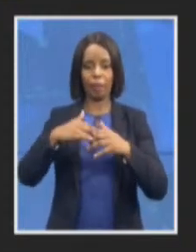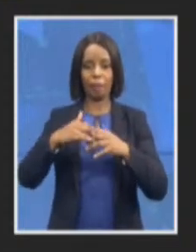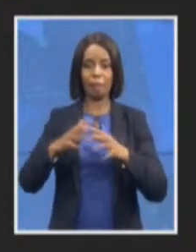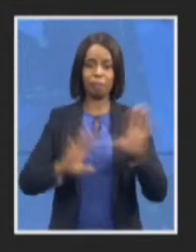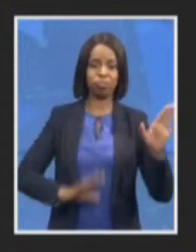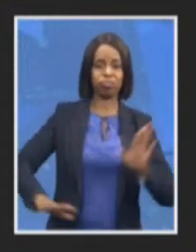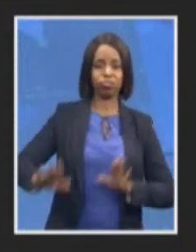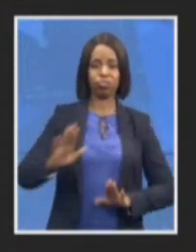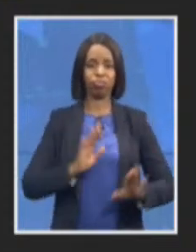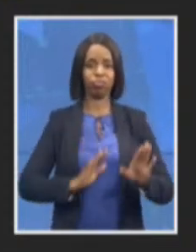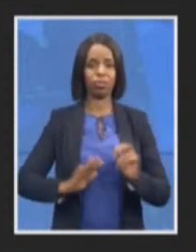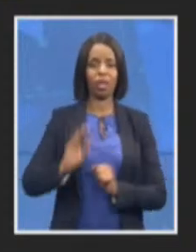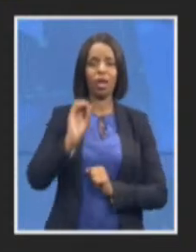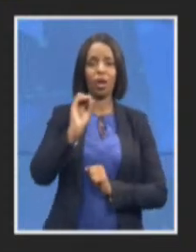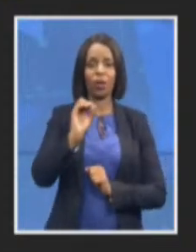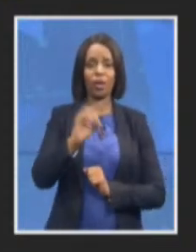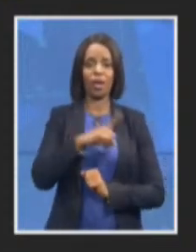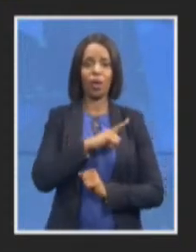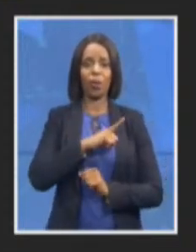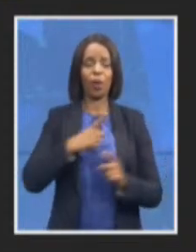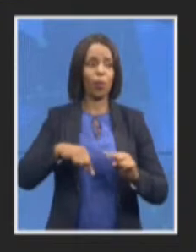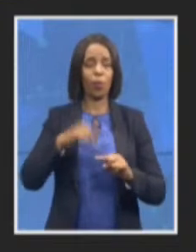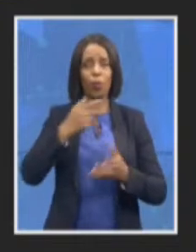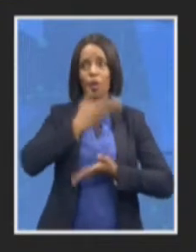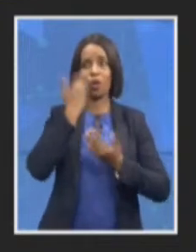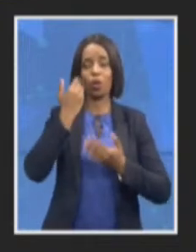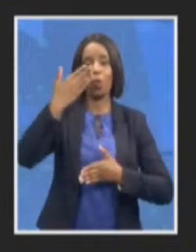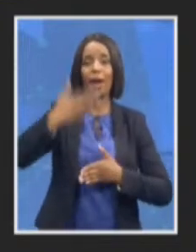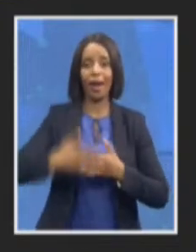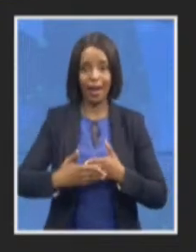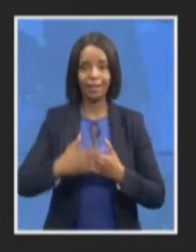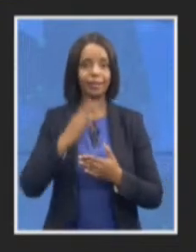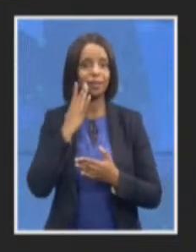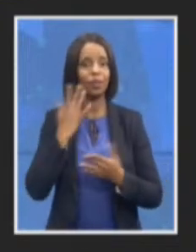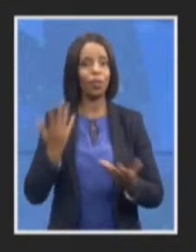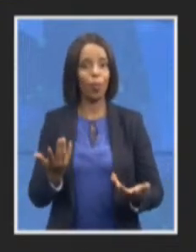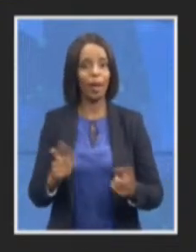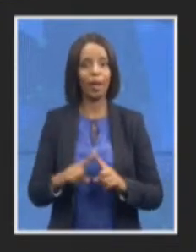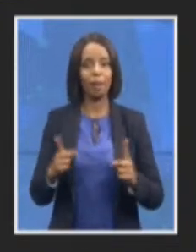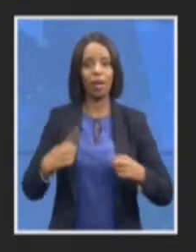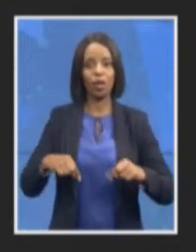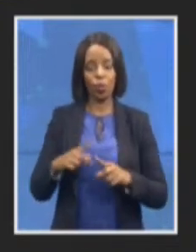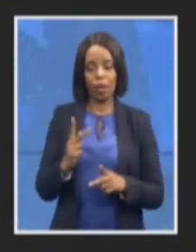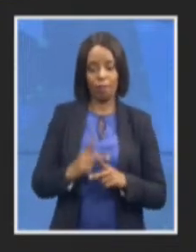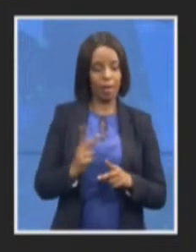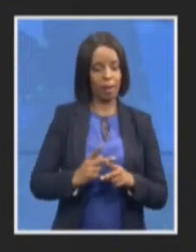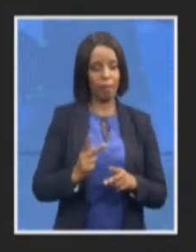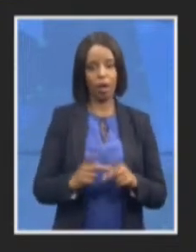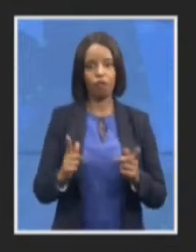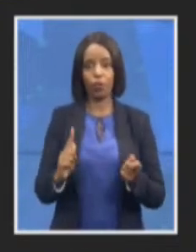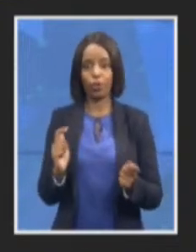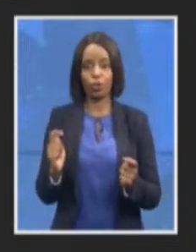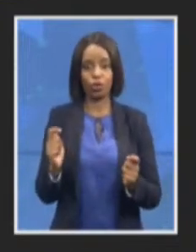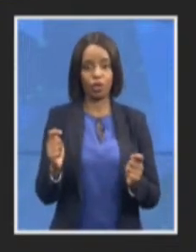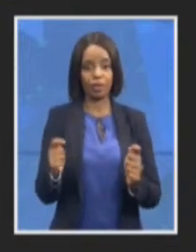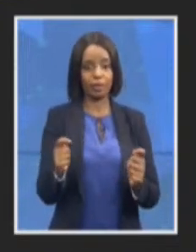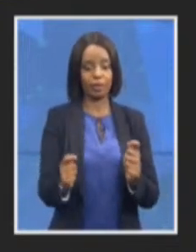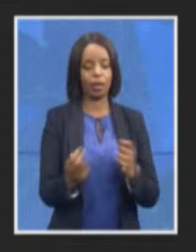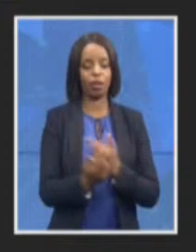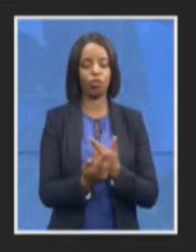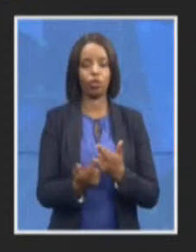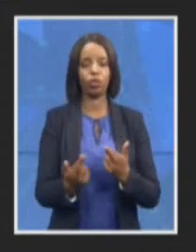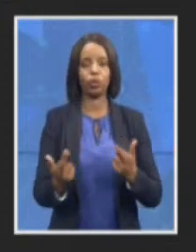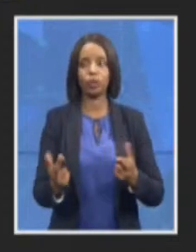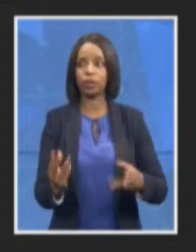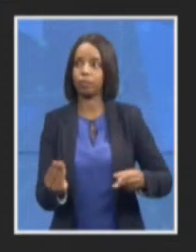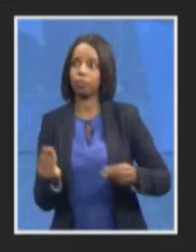and just when we were prepared for the transition of the resources over to the ID further extensions were granted we now know that